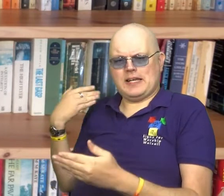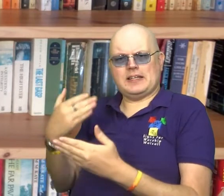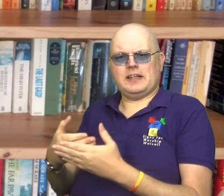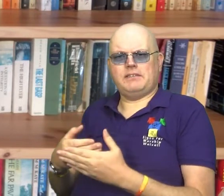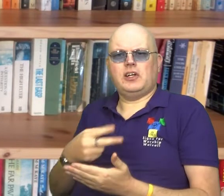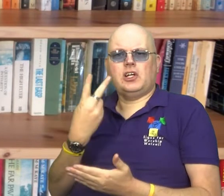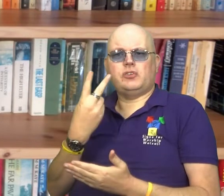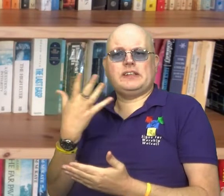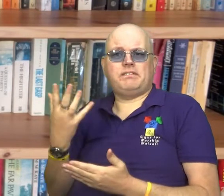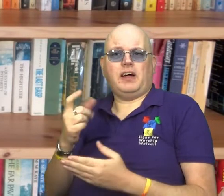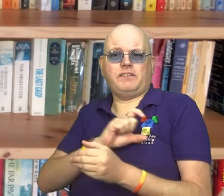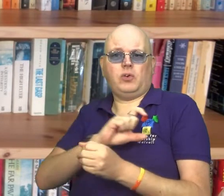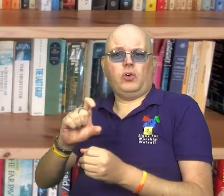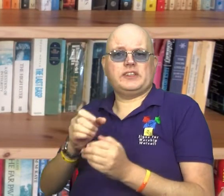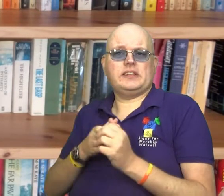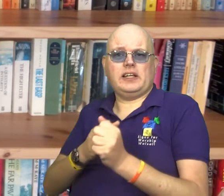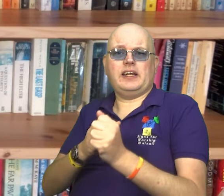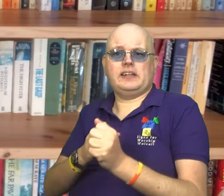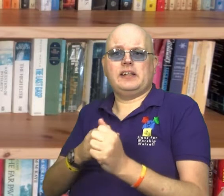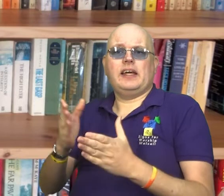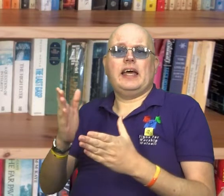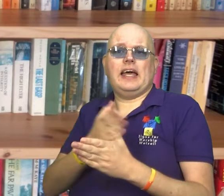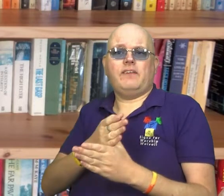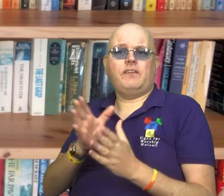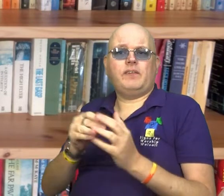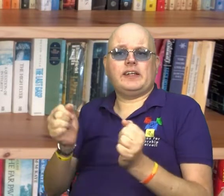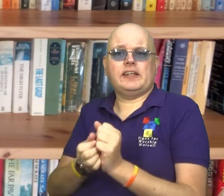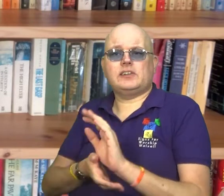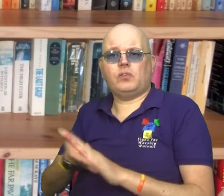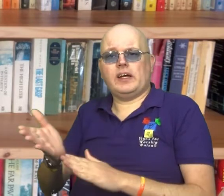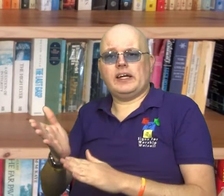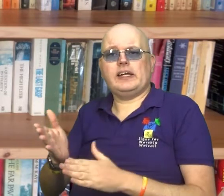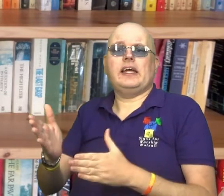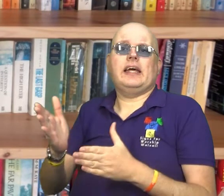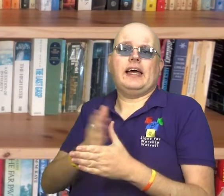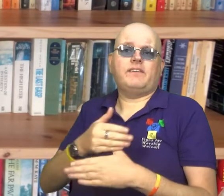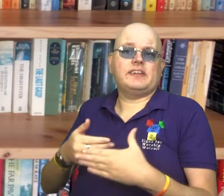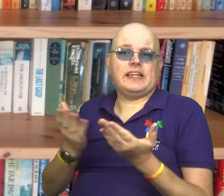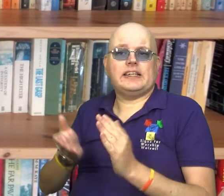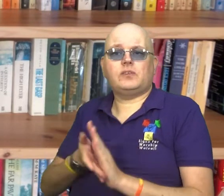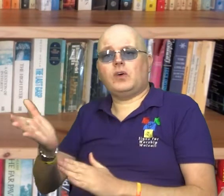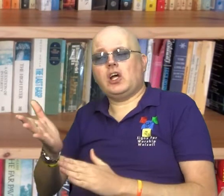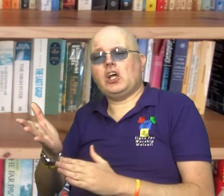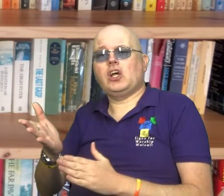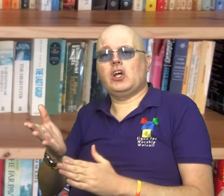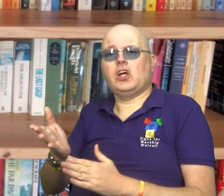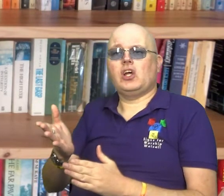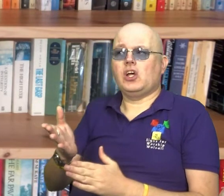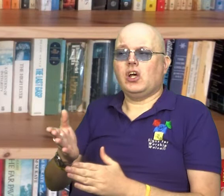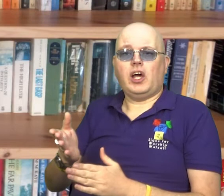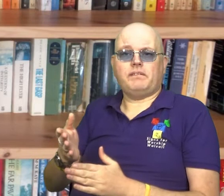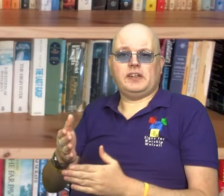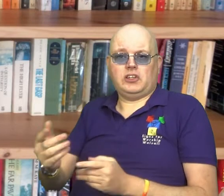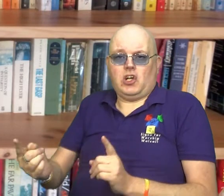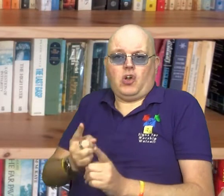led about 25 courses. I've ran Alpha weekends away, and Alpha days away. I've also been a